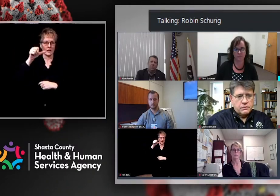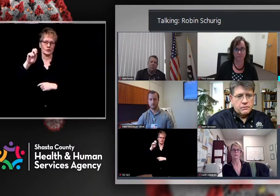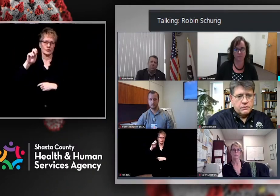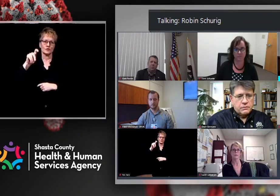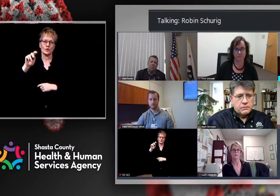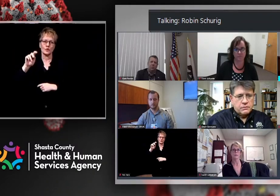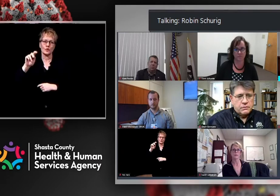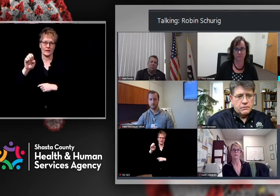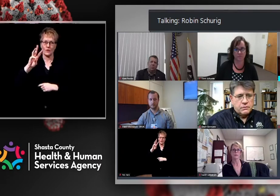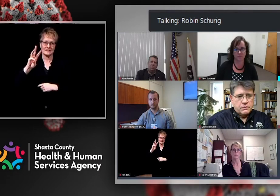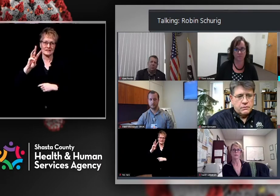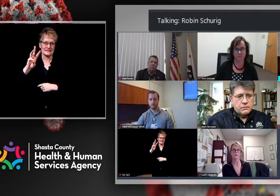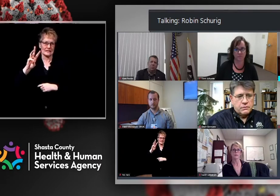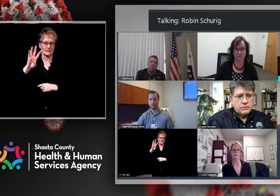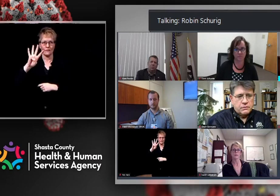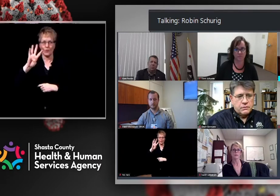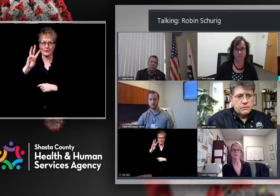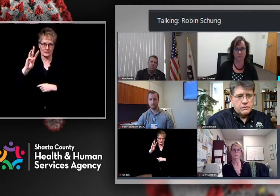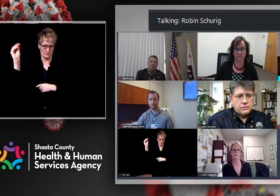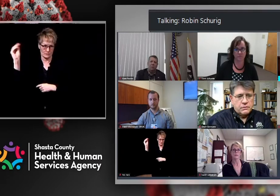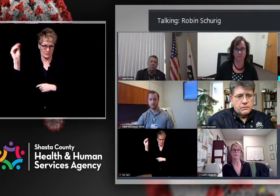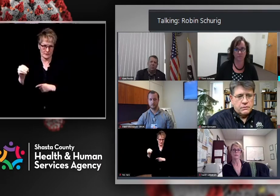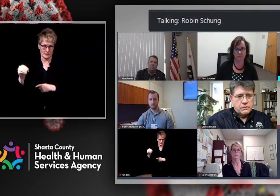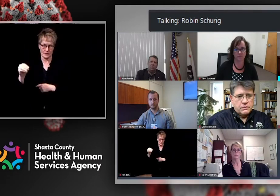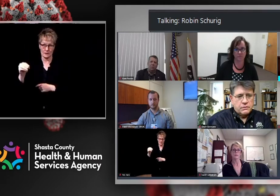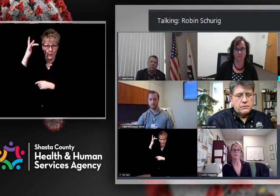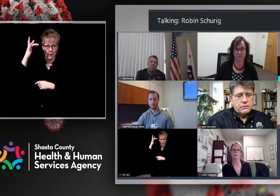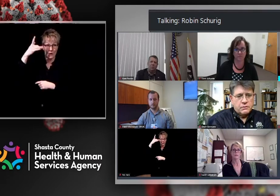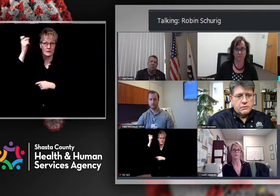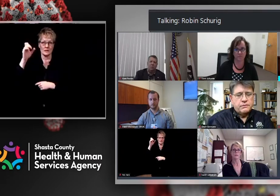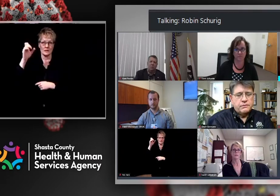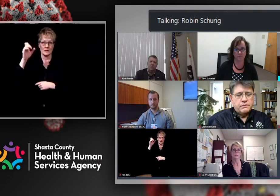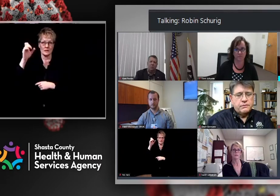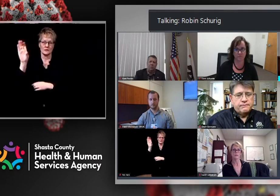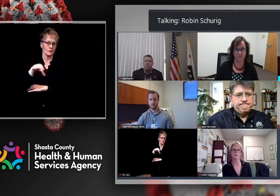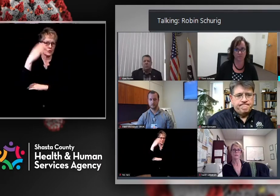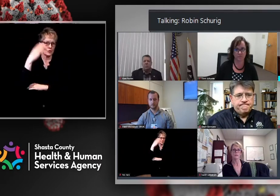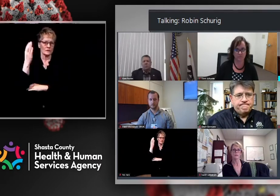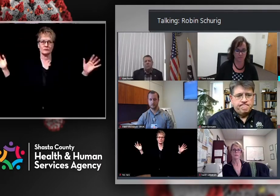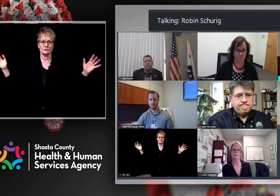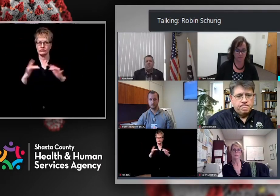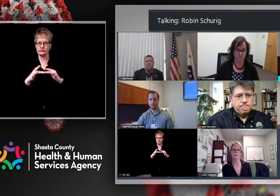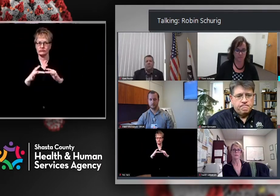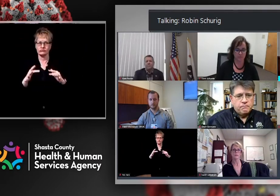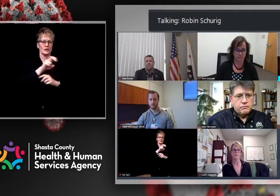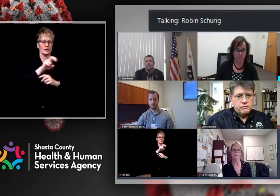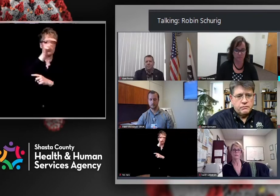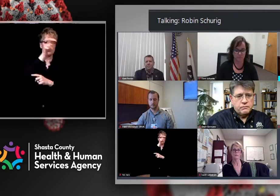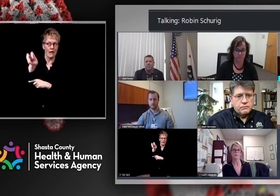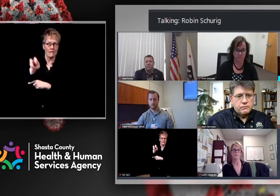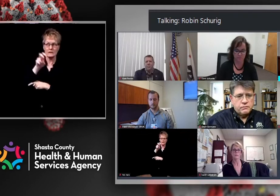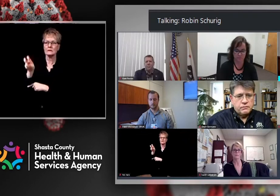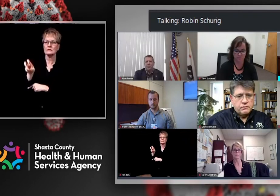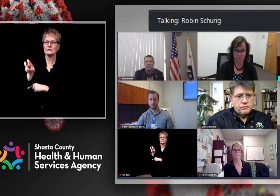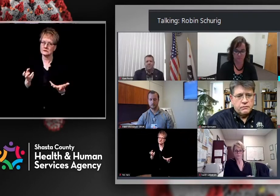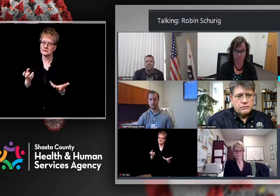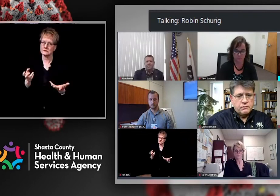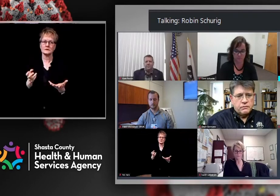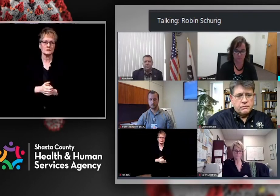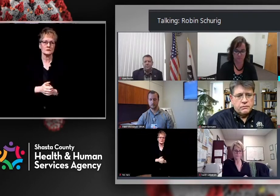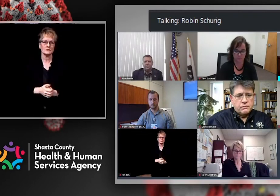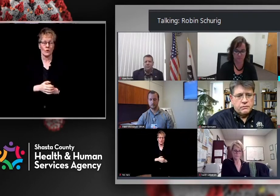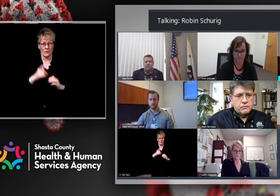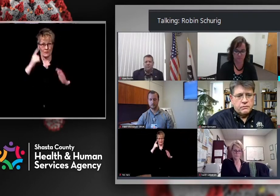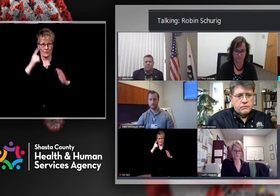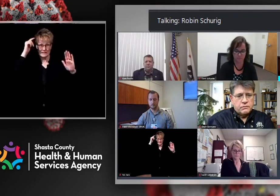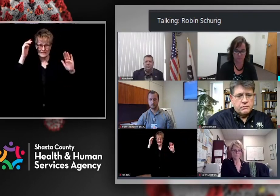definitely a result of Christmas gatherings and travel and those kinds of things. And I anticipate that when the next week's data comes out, it will